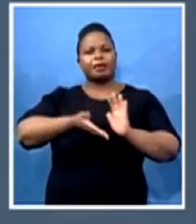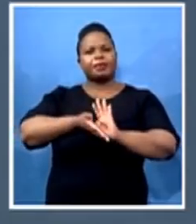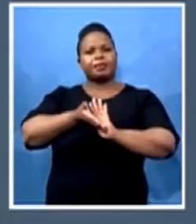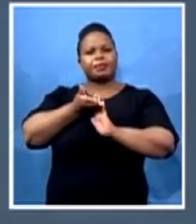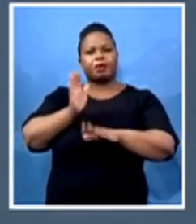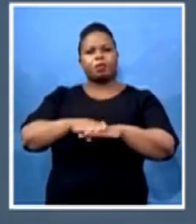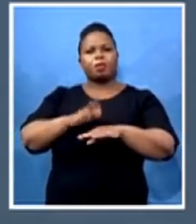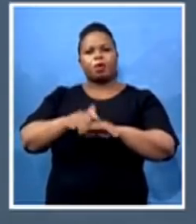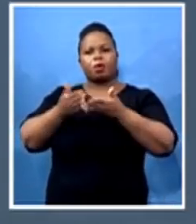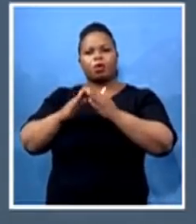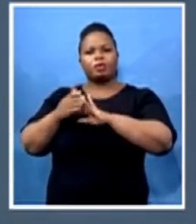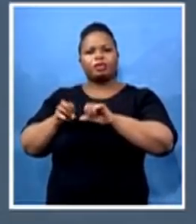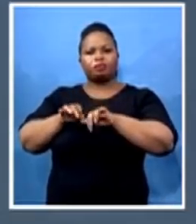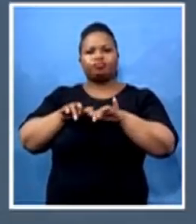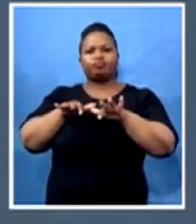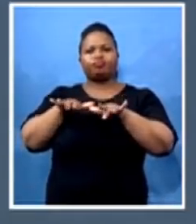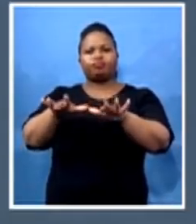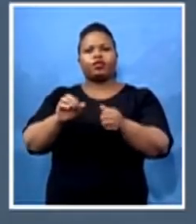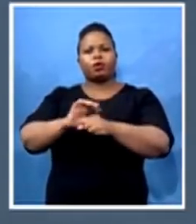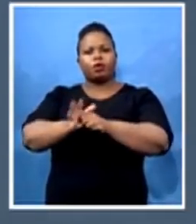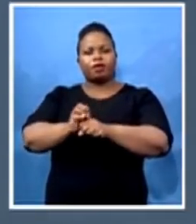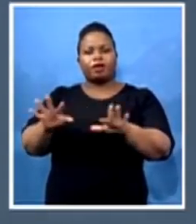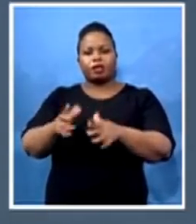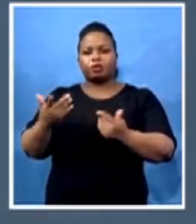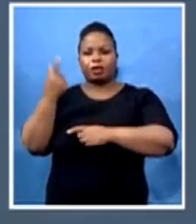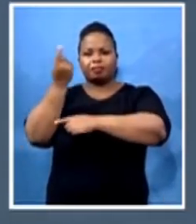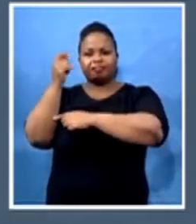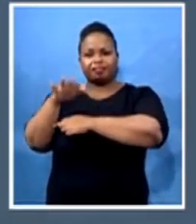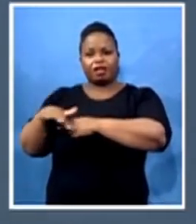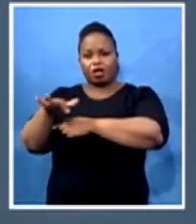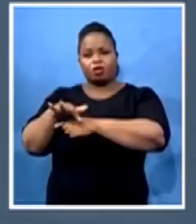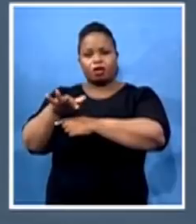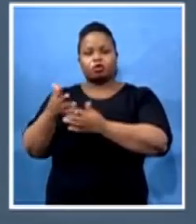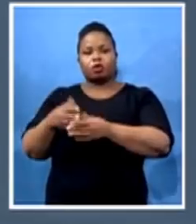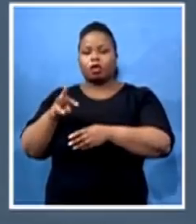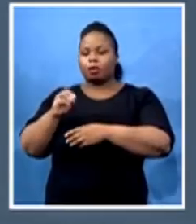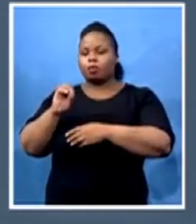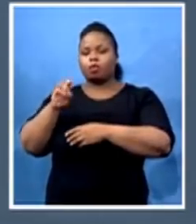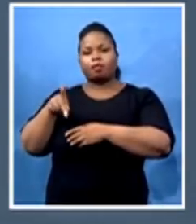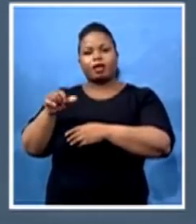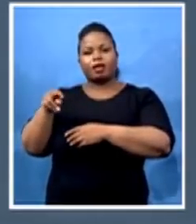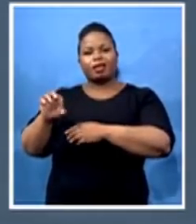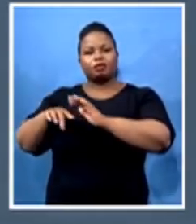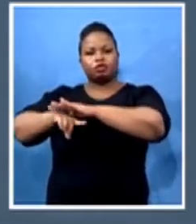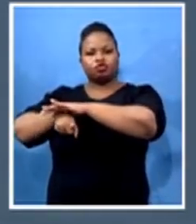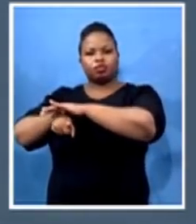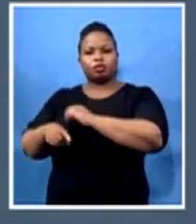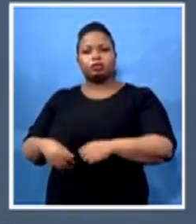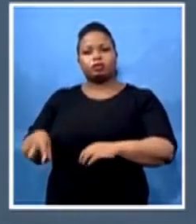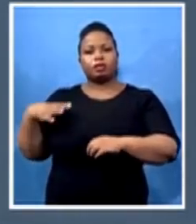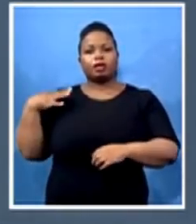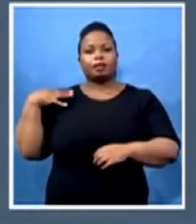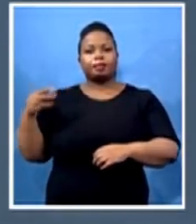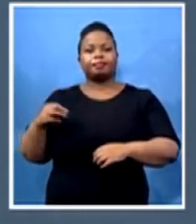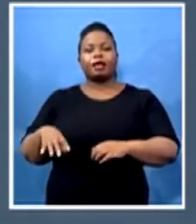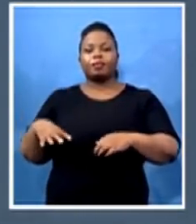in and around rural areas within the Mopani district. Health MEC Dr. Popi Ramatuba says Mopani accounts